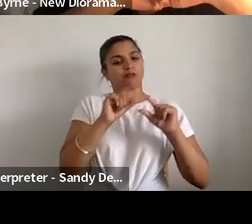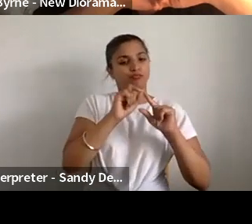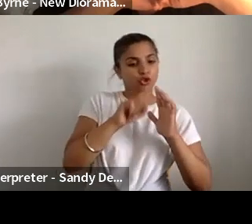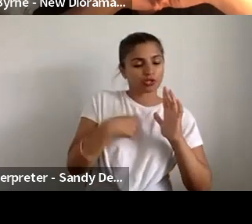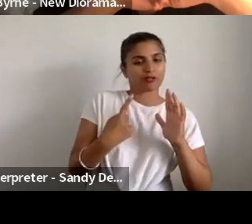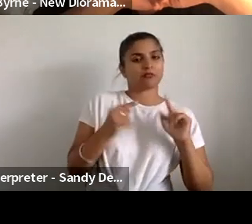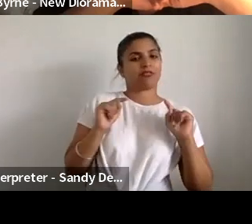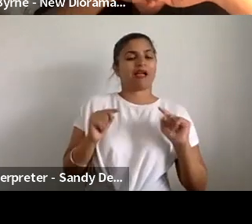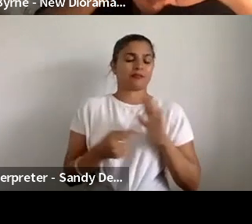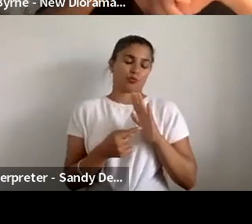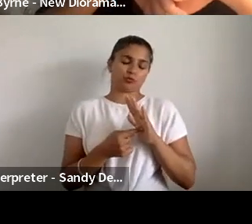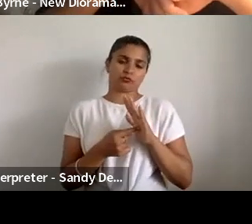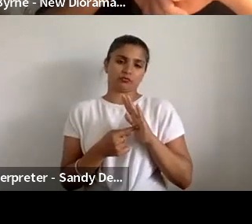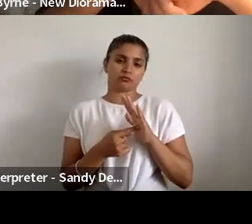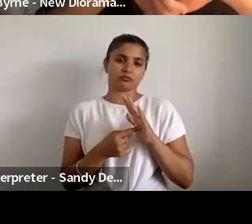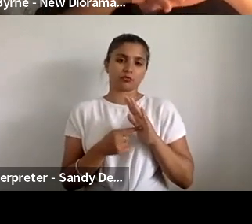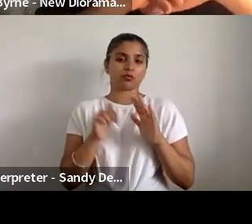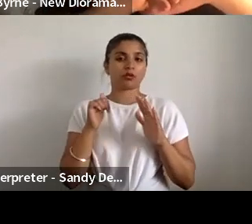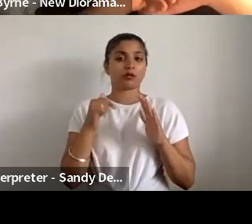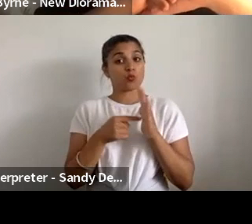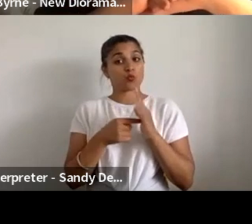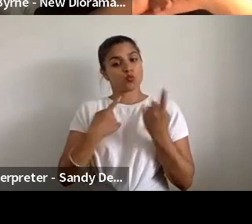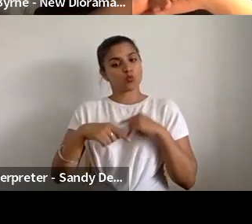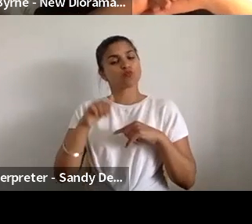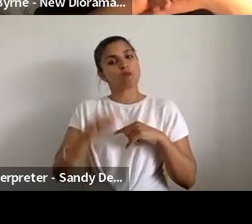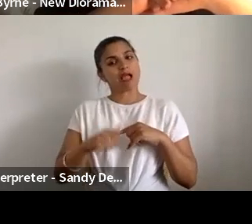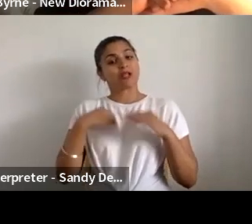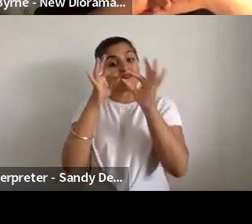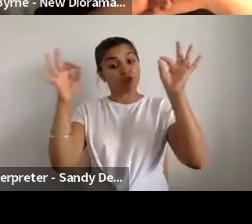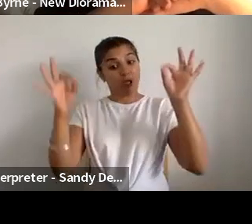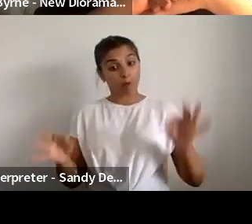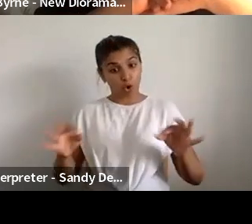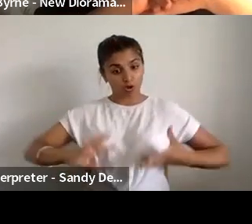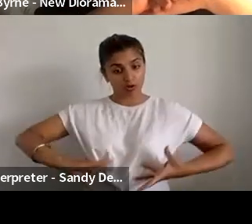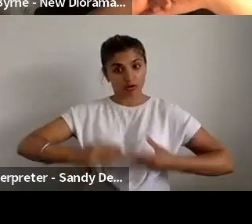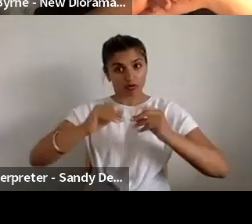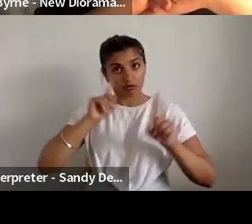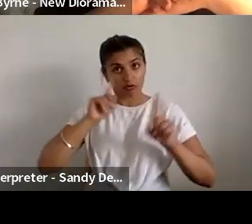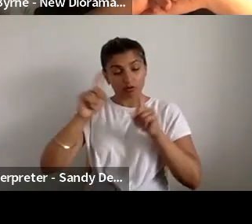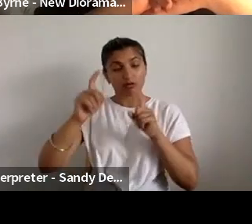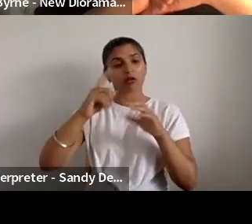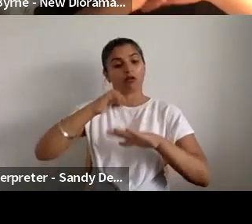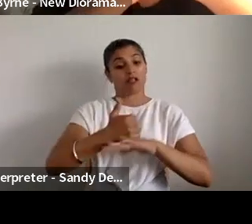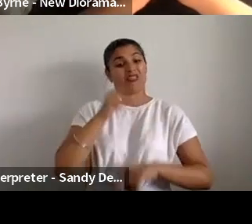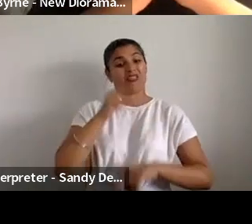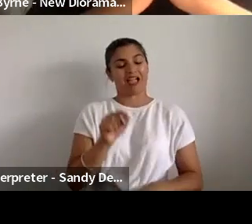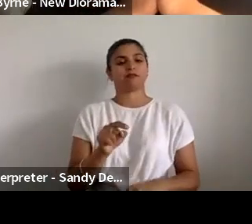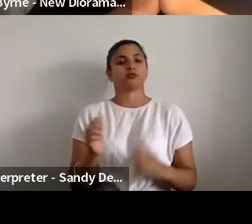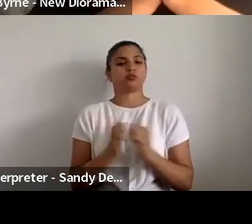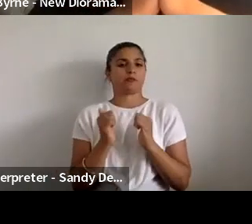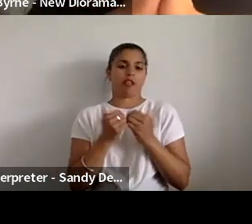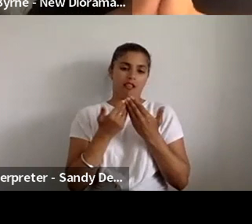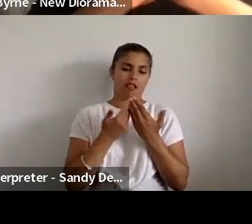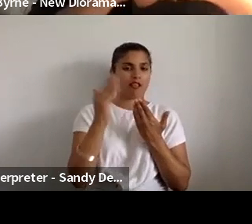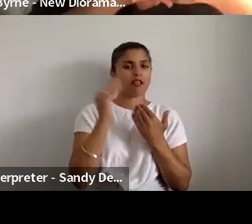come up with the right framework for it again in the future. But it, I think this